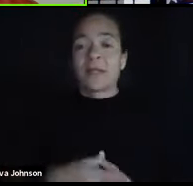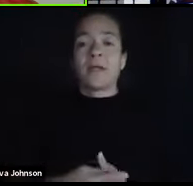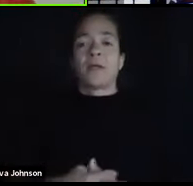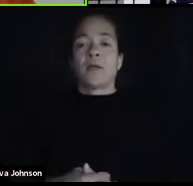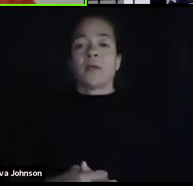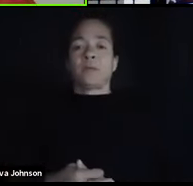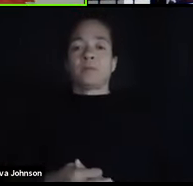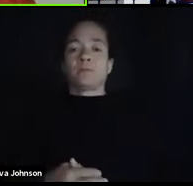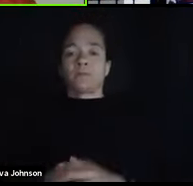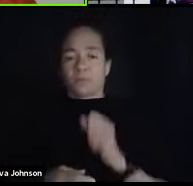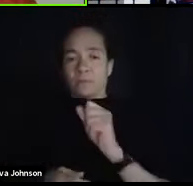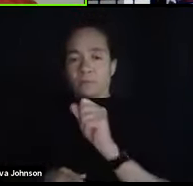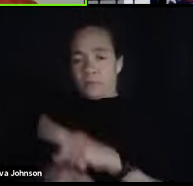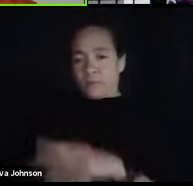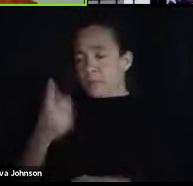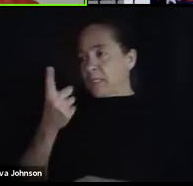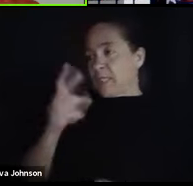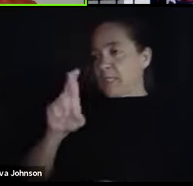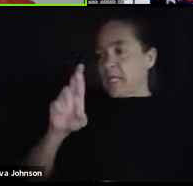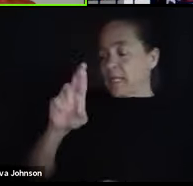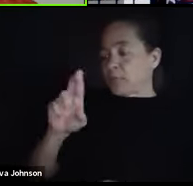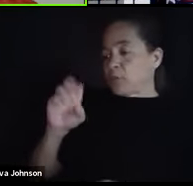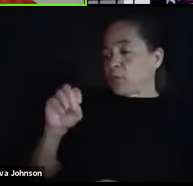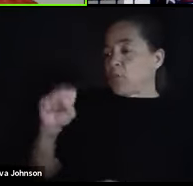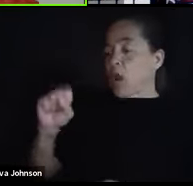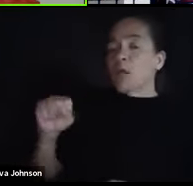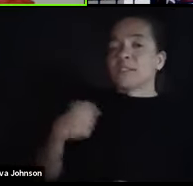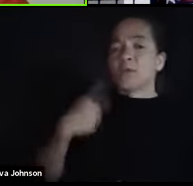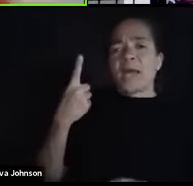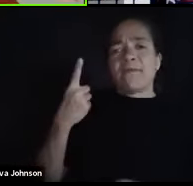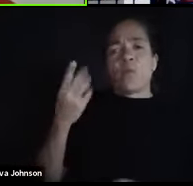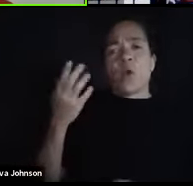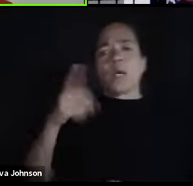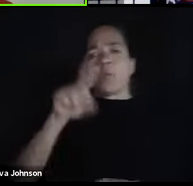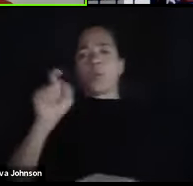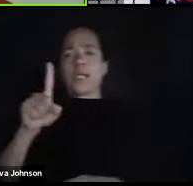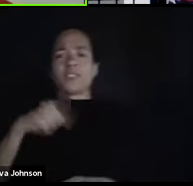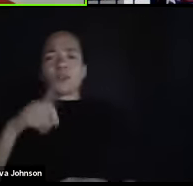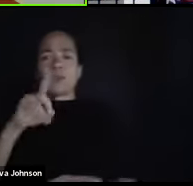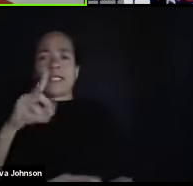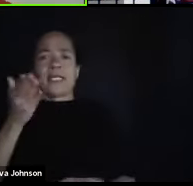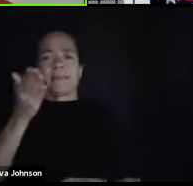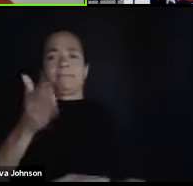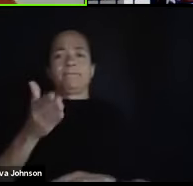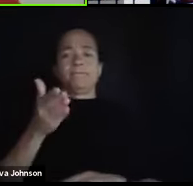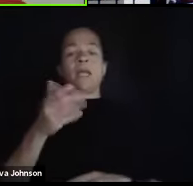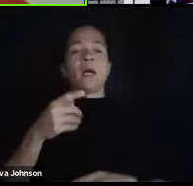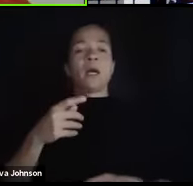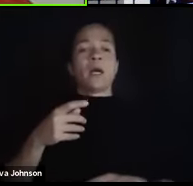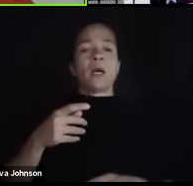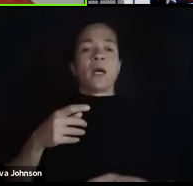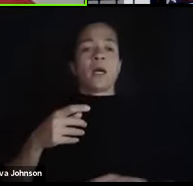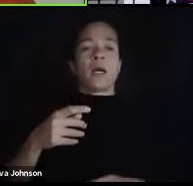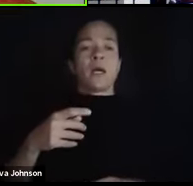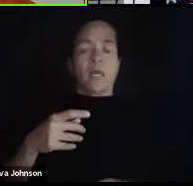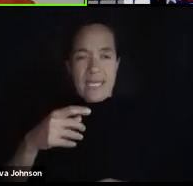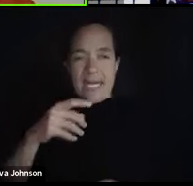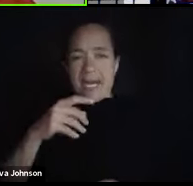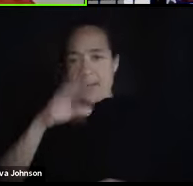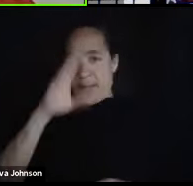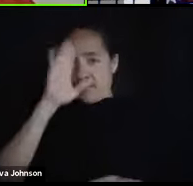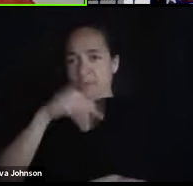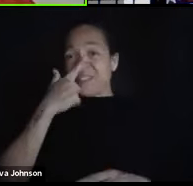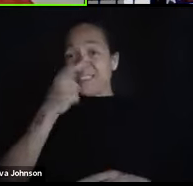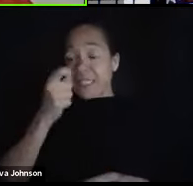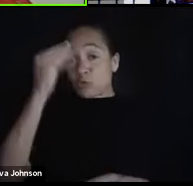Dr. Ross, we did have a pre-submitted question. And one thing I think is always interesting to note, sometimes students, when they get to college,